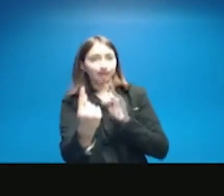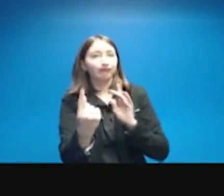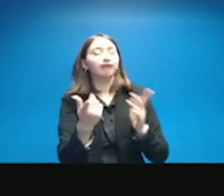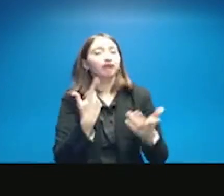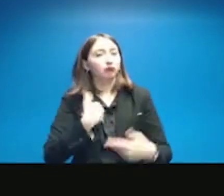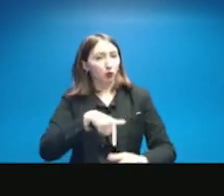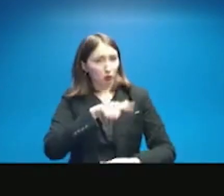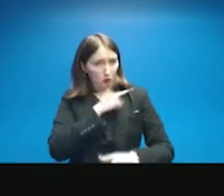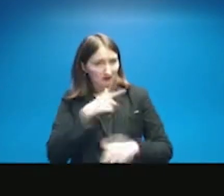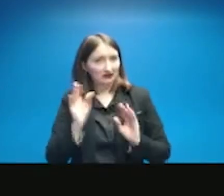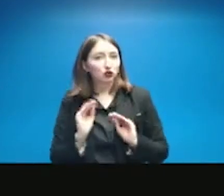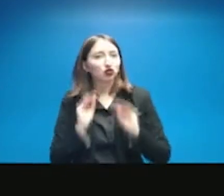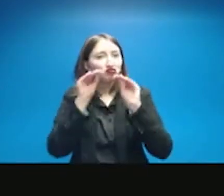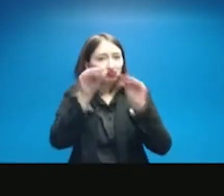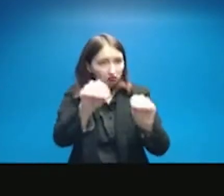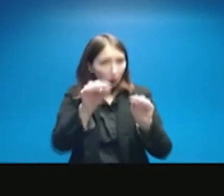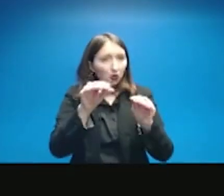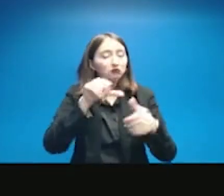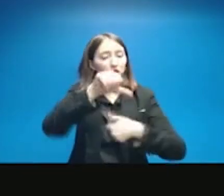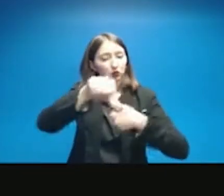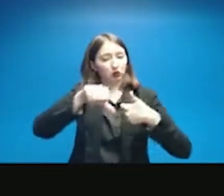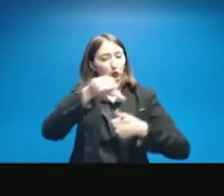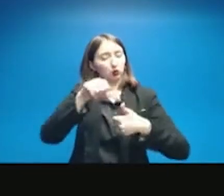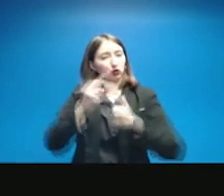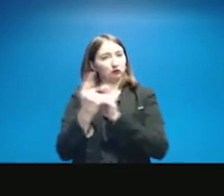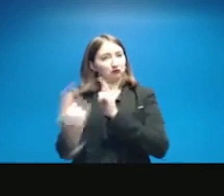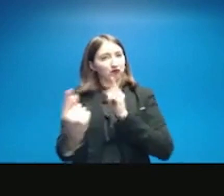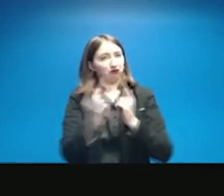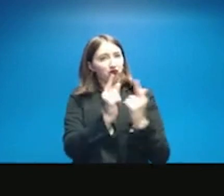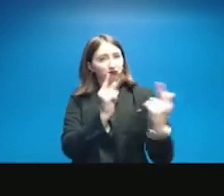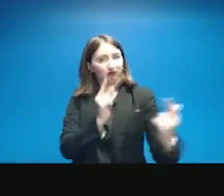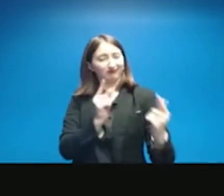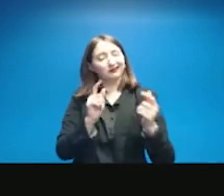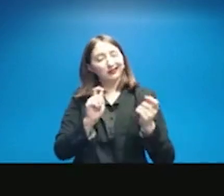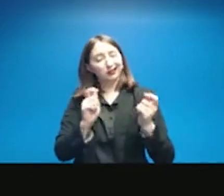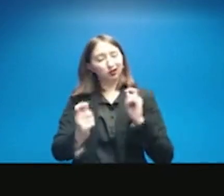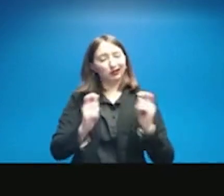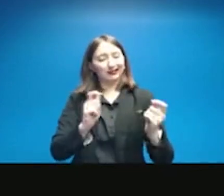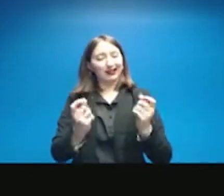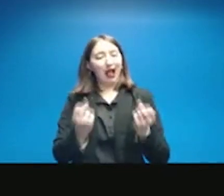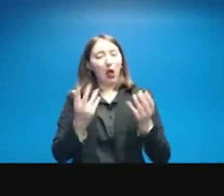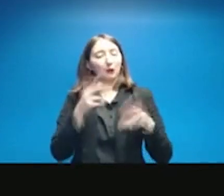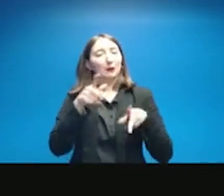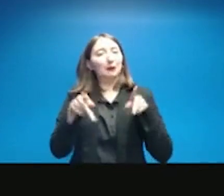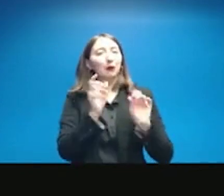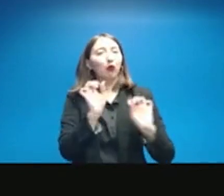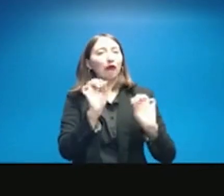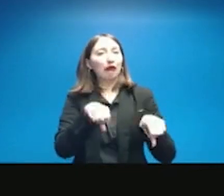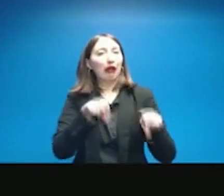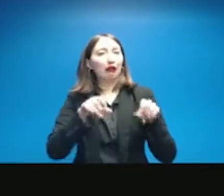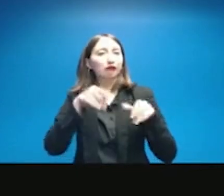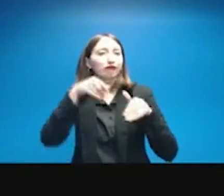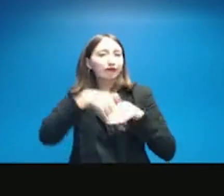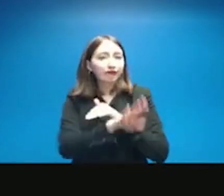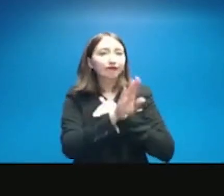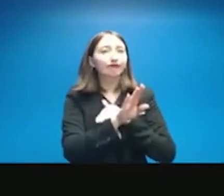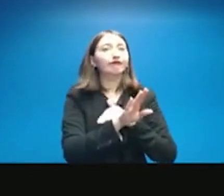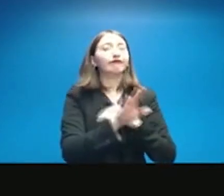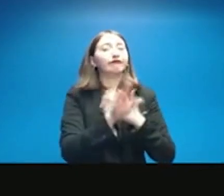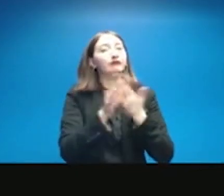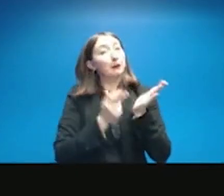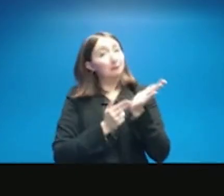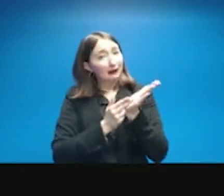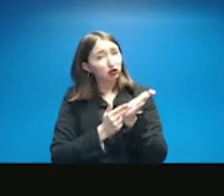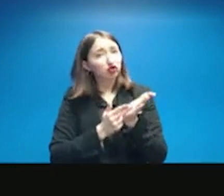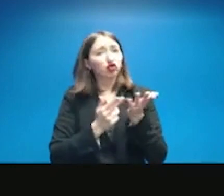have installed. There is social distance in place. So, we adjusted the capacity of our warming centers to